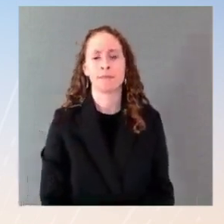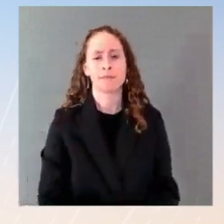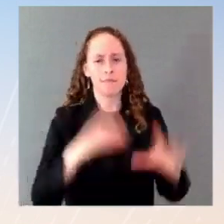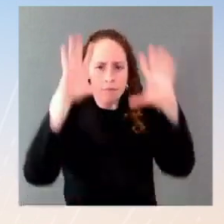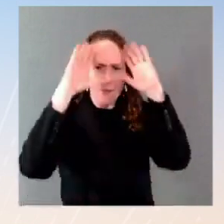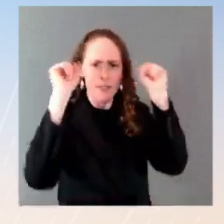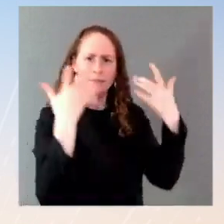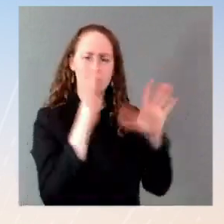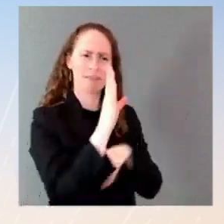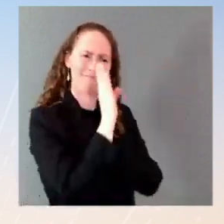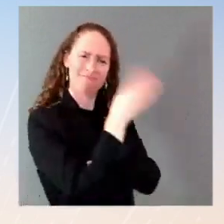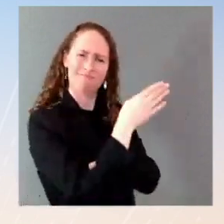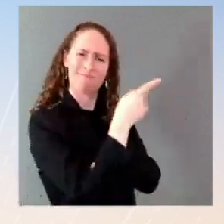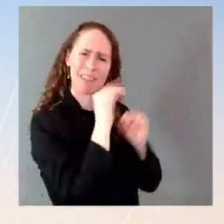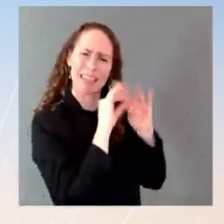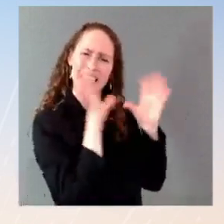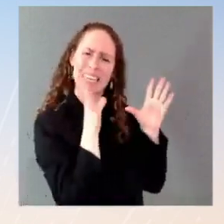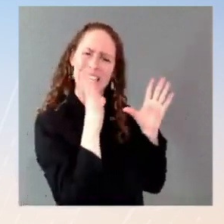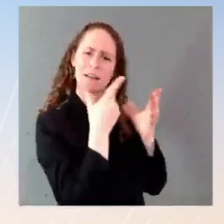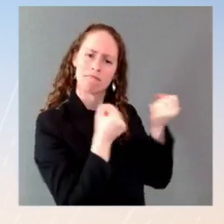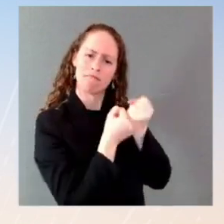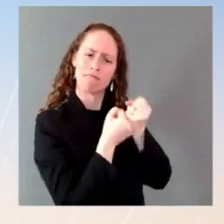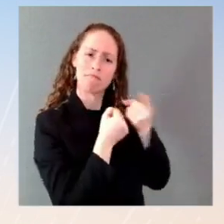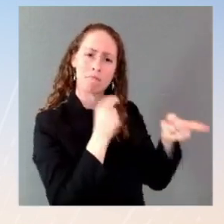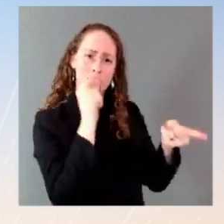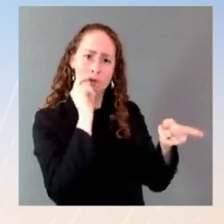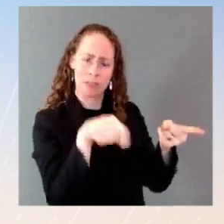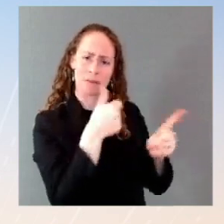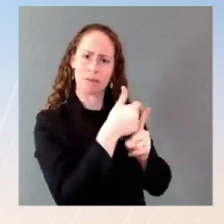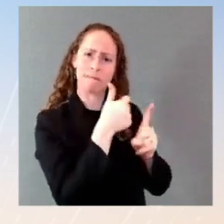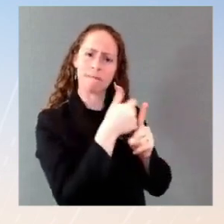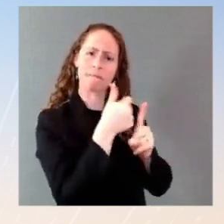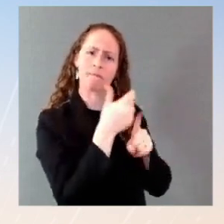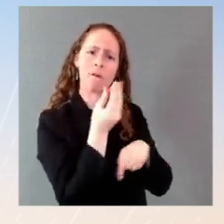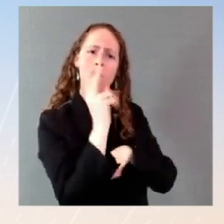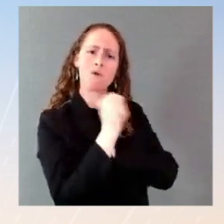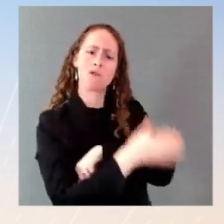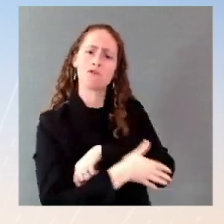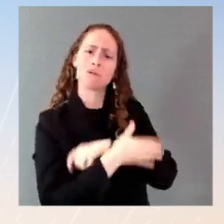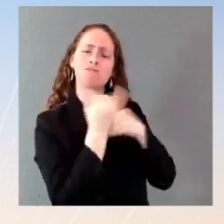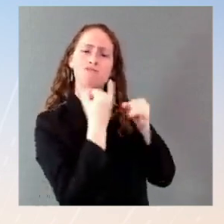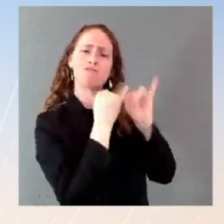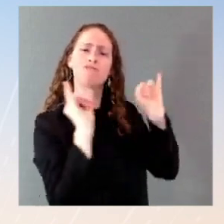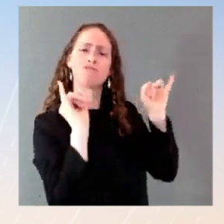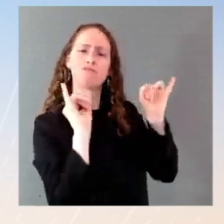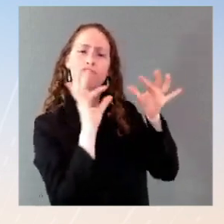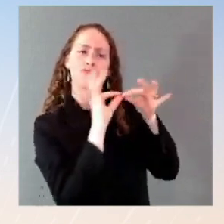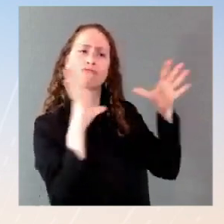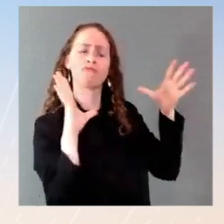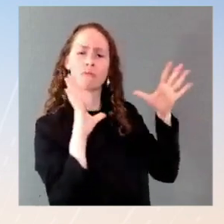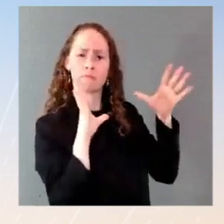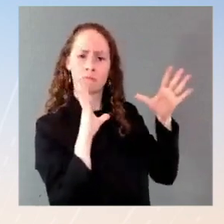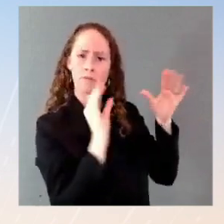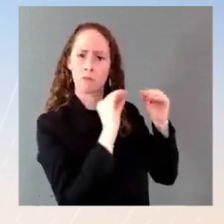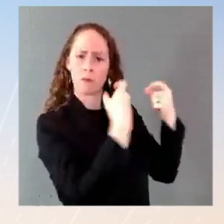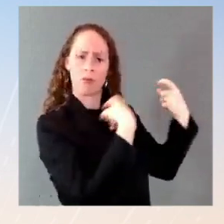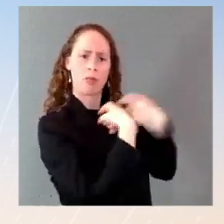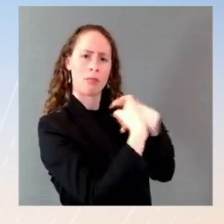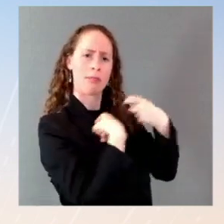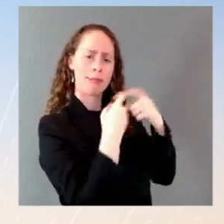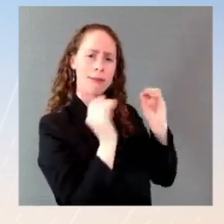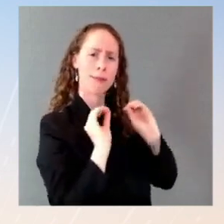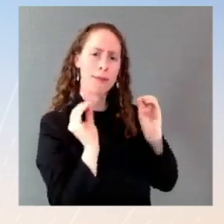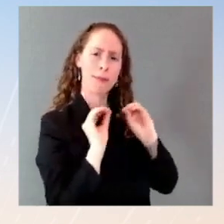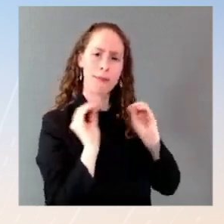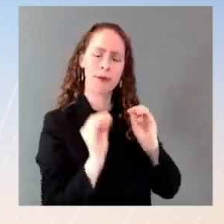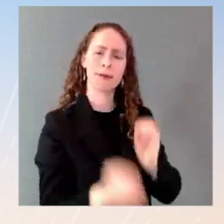directly that if Russia further invades Ukraine, the United States, and our European allies would respond with strong economic measures. We